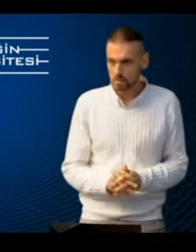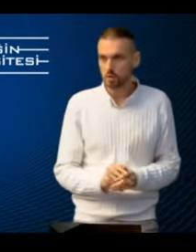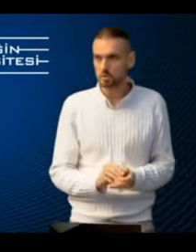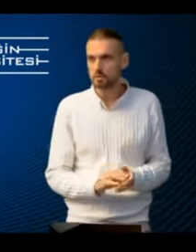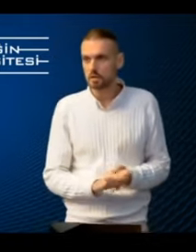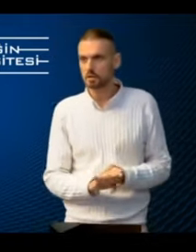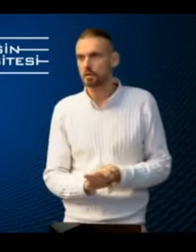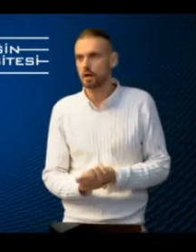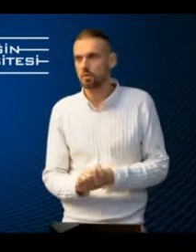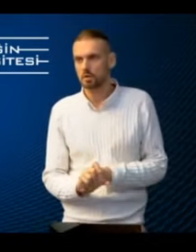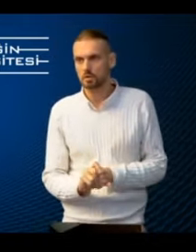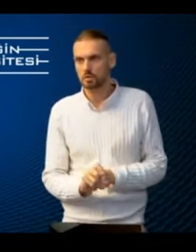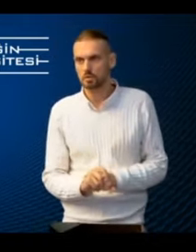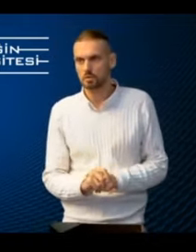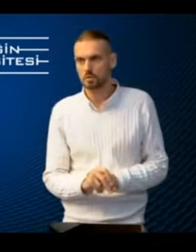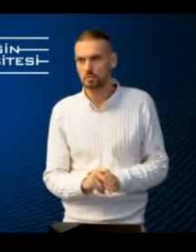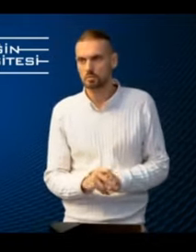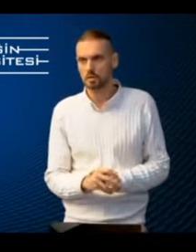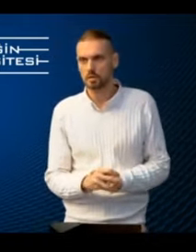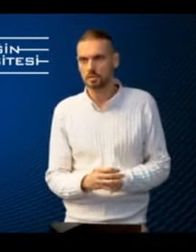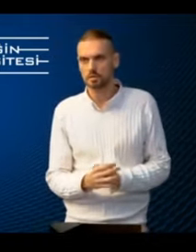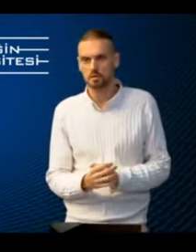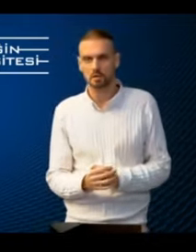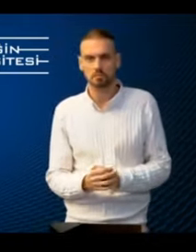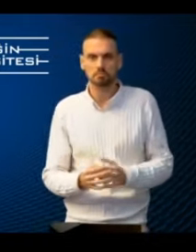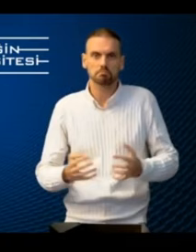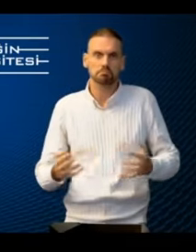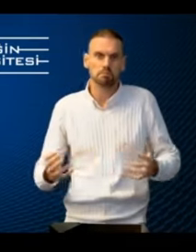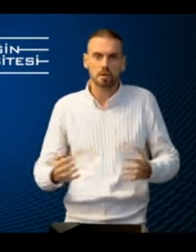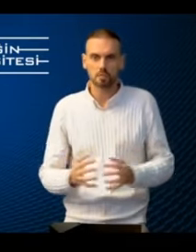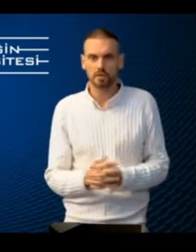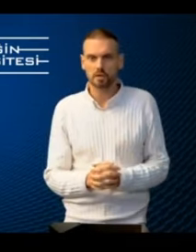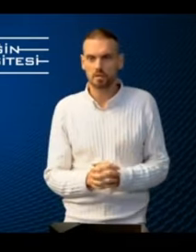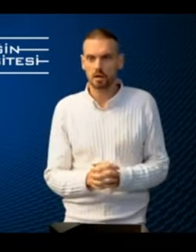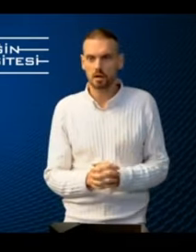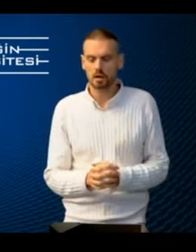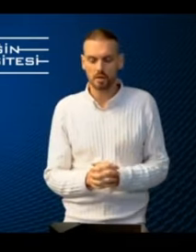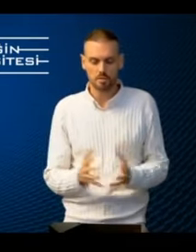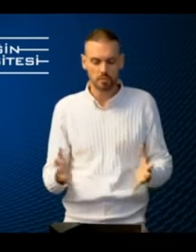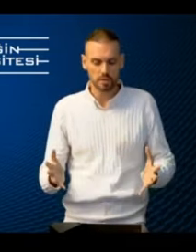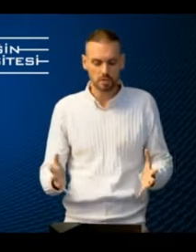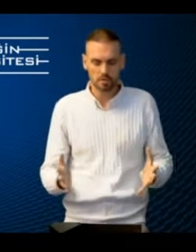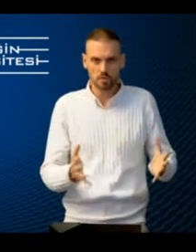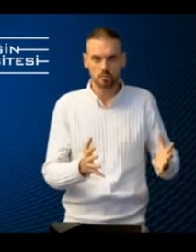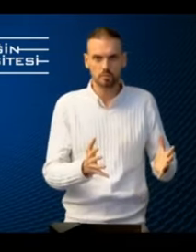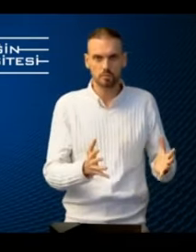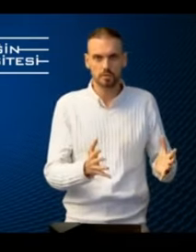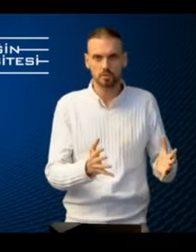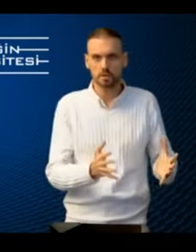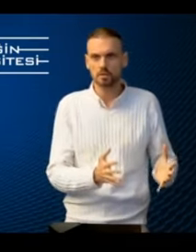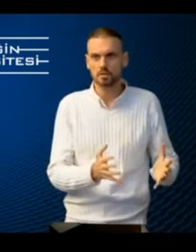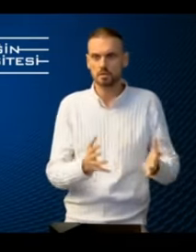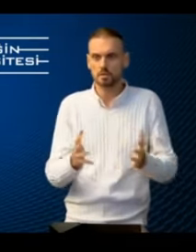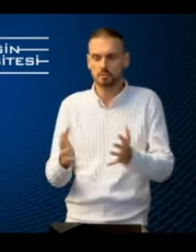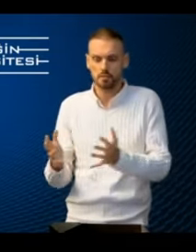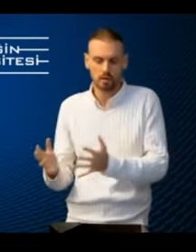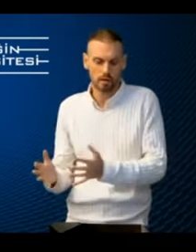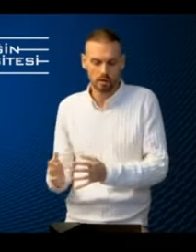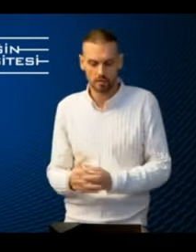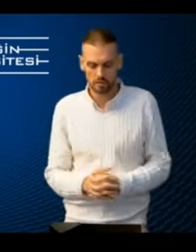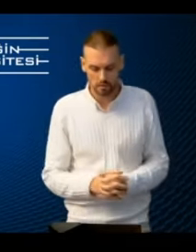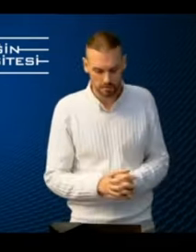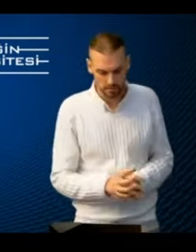So altogether, our consortium provides a nice bridge between industry